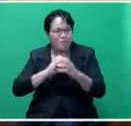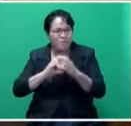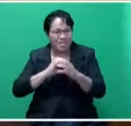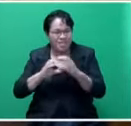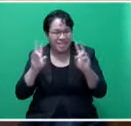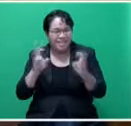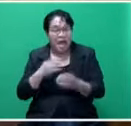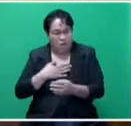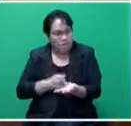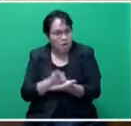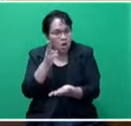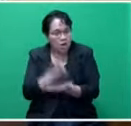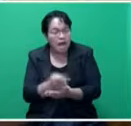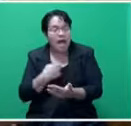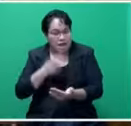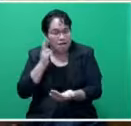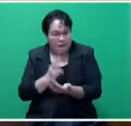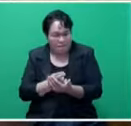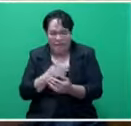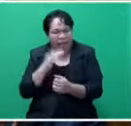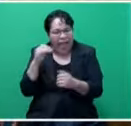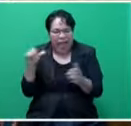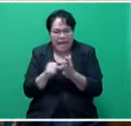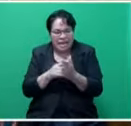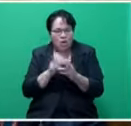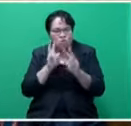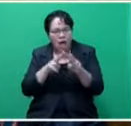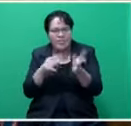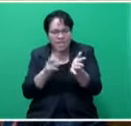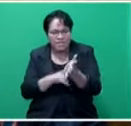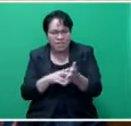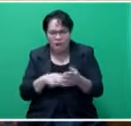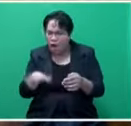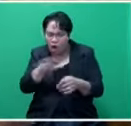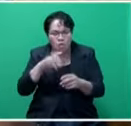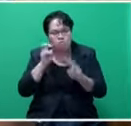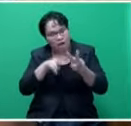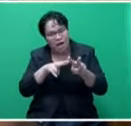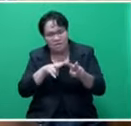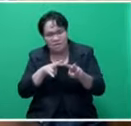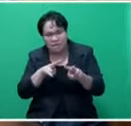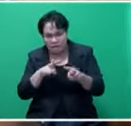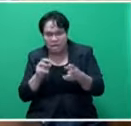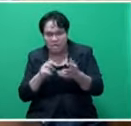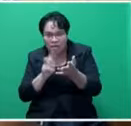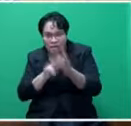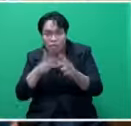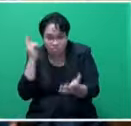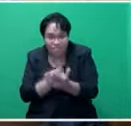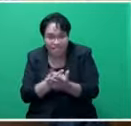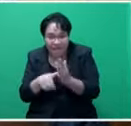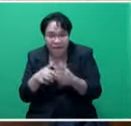In fact, I'll be honest, I really, really watch TV. Everything I want to watch on news, we all know it. We want to watch things real time,